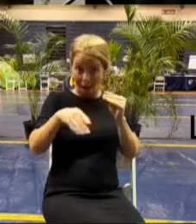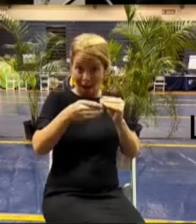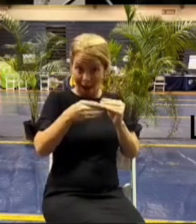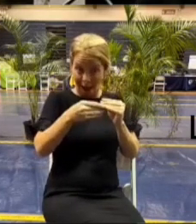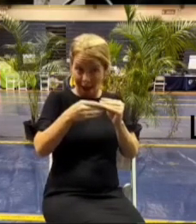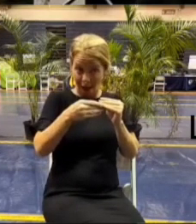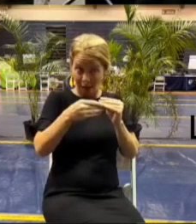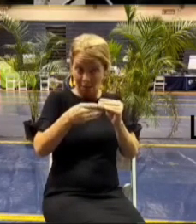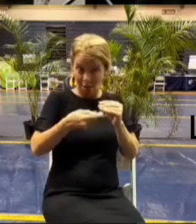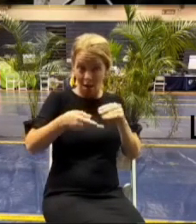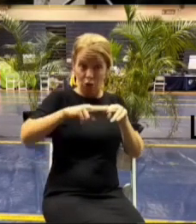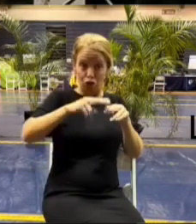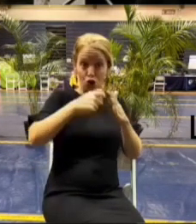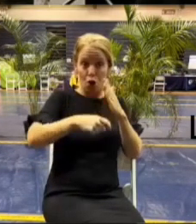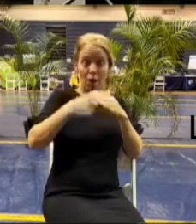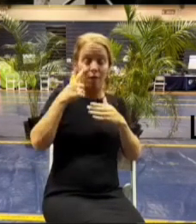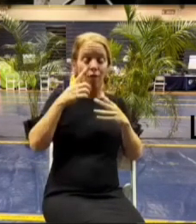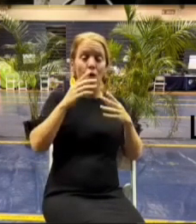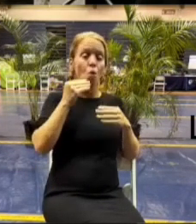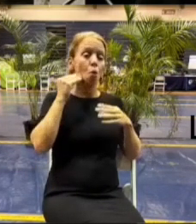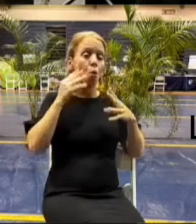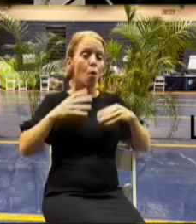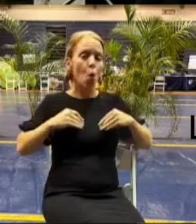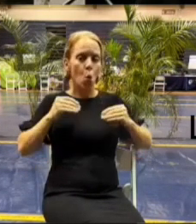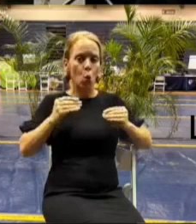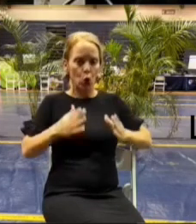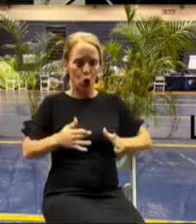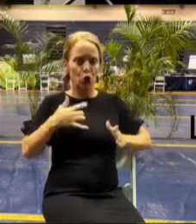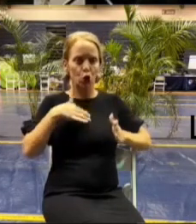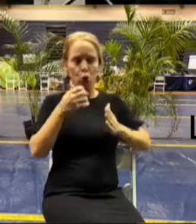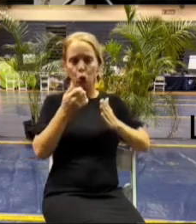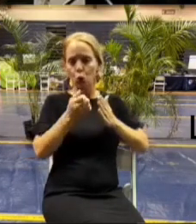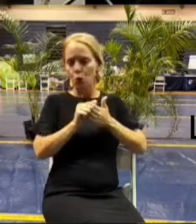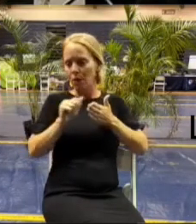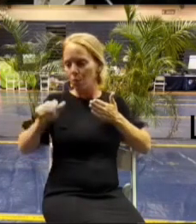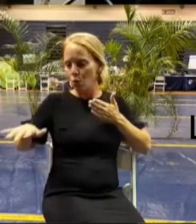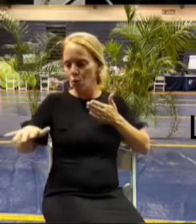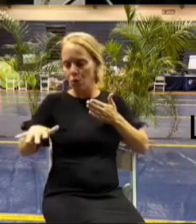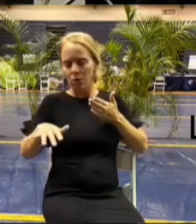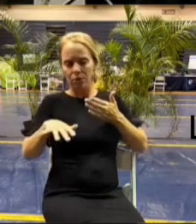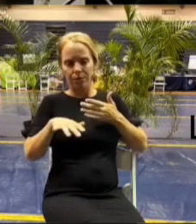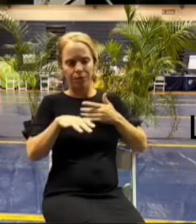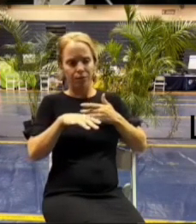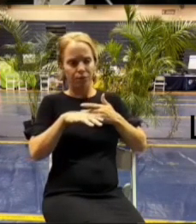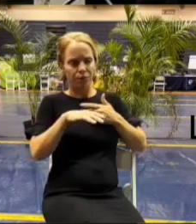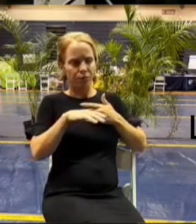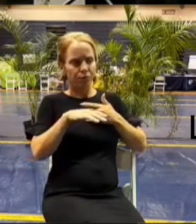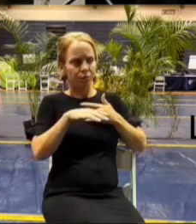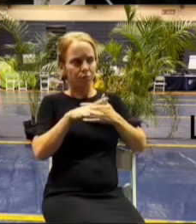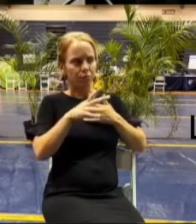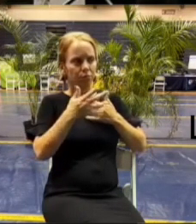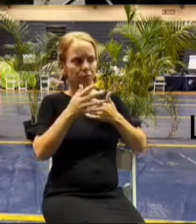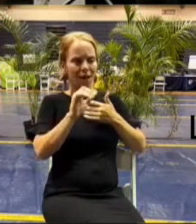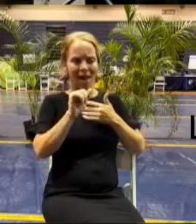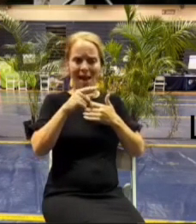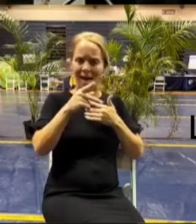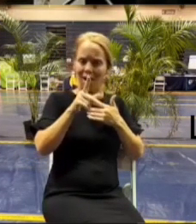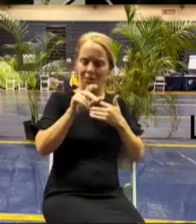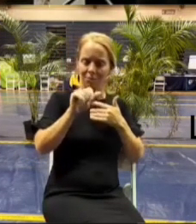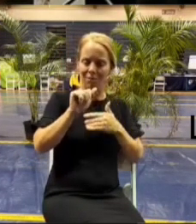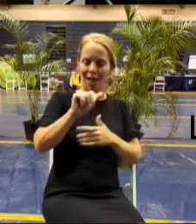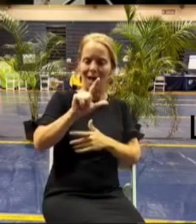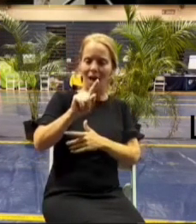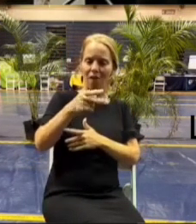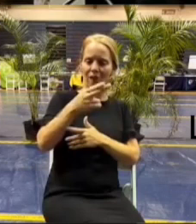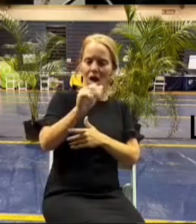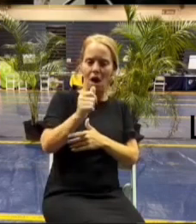extra cost to the homeowners to have that removed because you guys or alpha or uh truth excavation or cmac